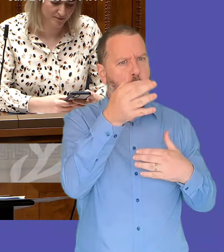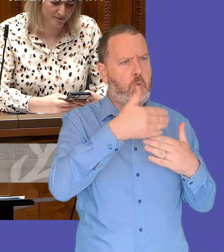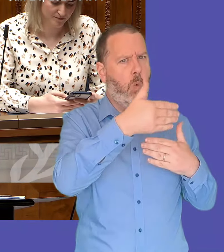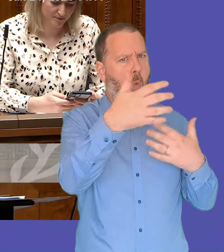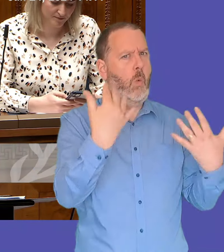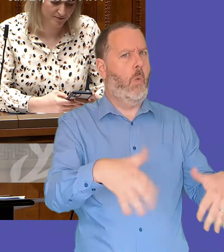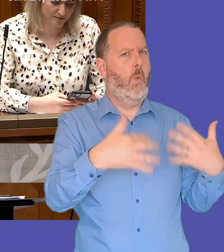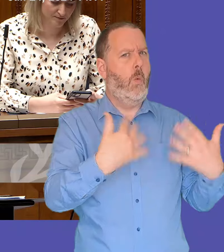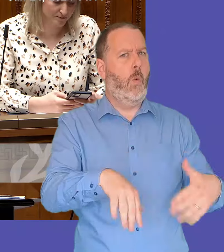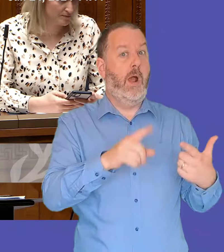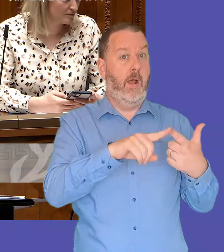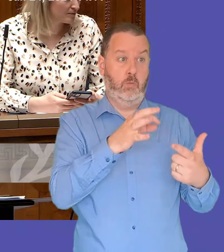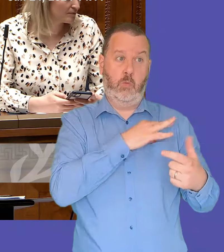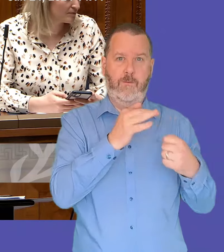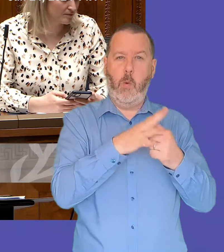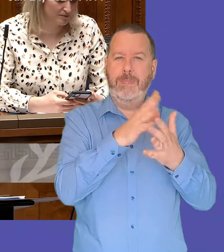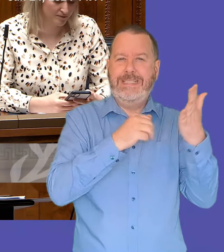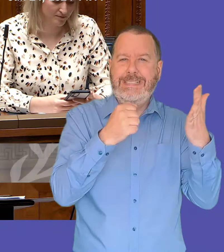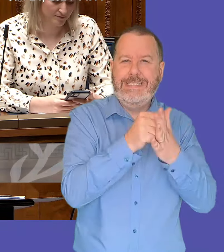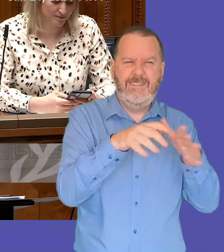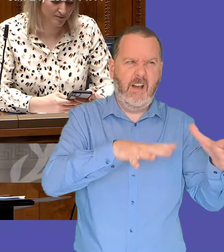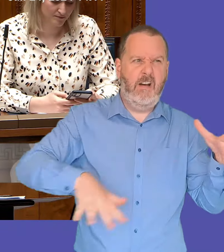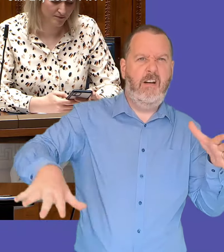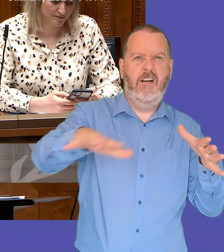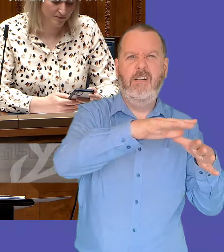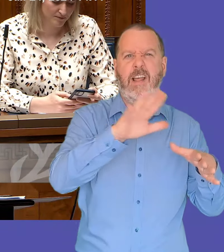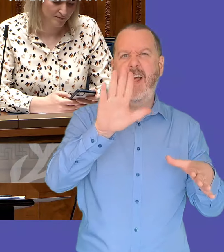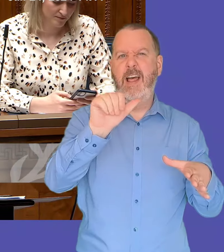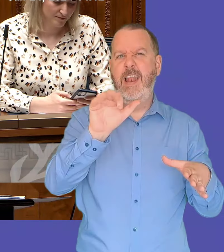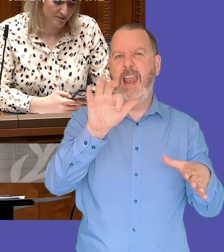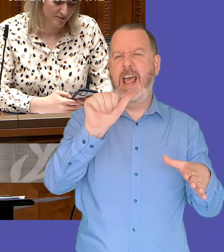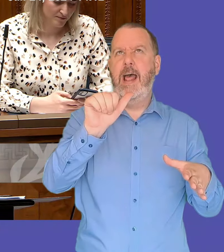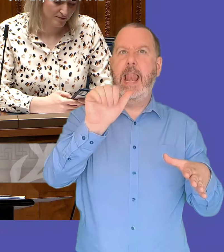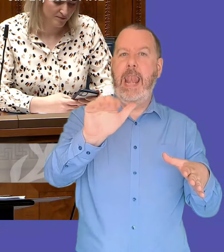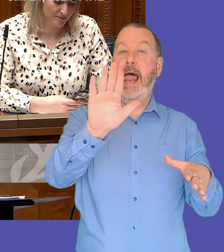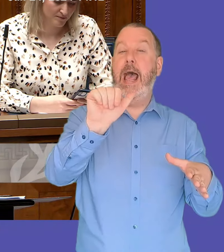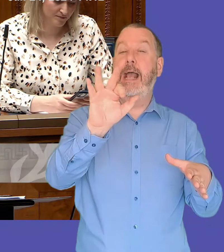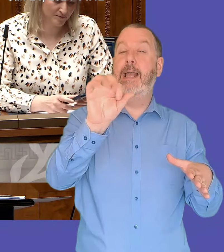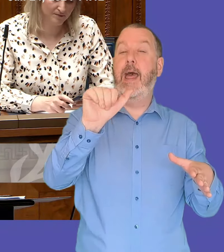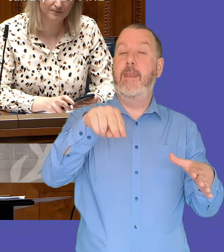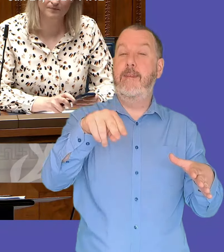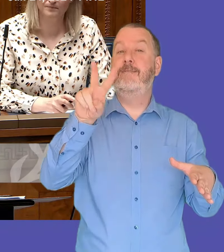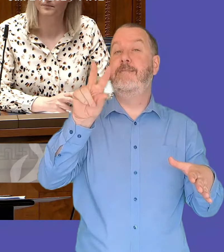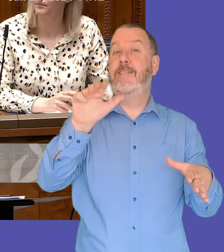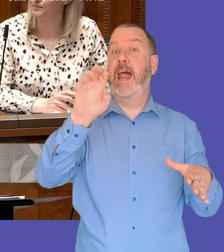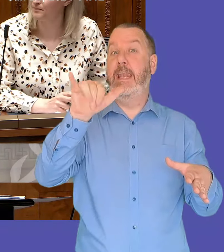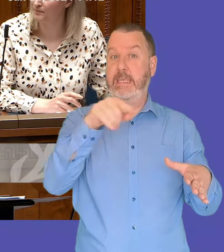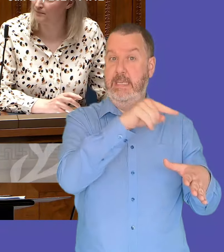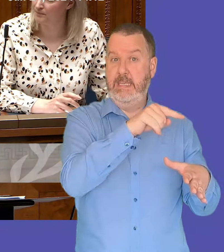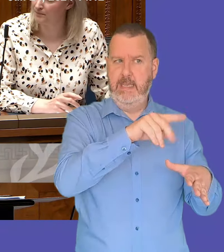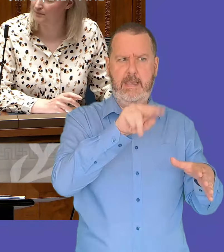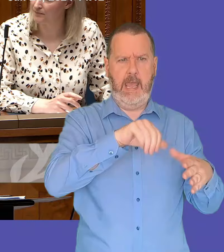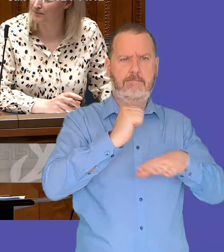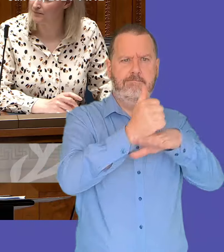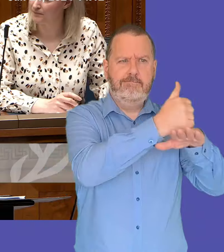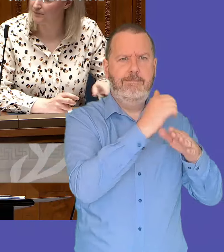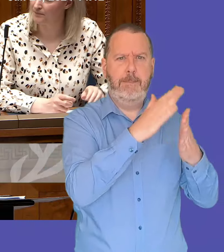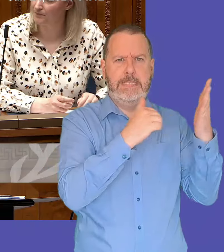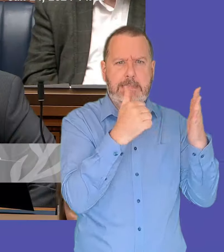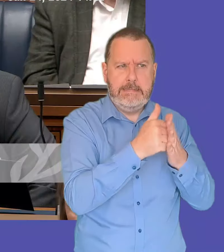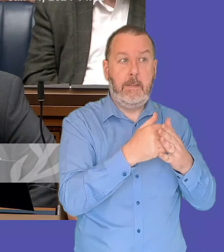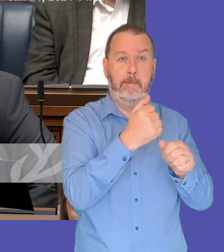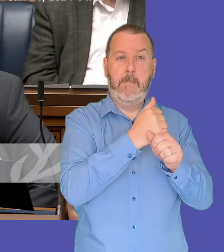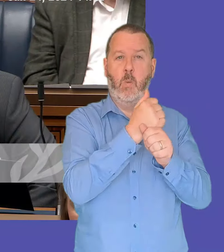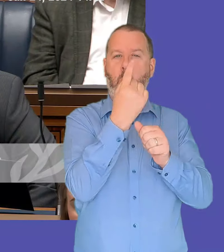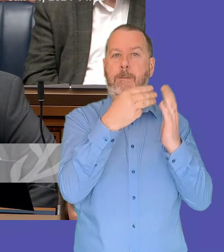can be an economic driver not just for laggan valley but for the whole region the site has immense potential as an economic hub with